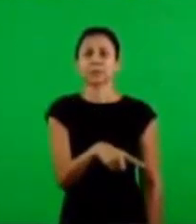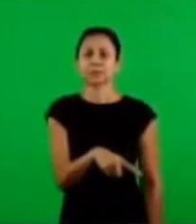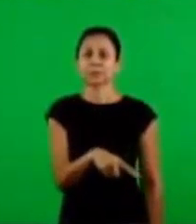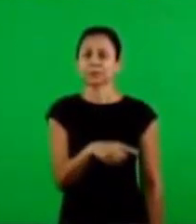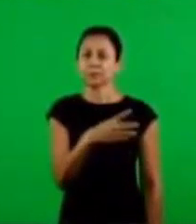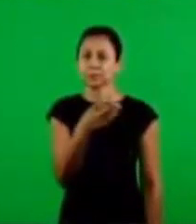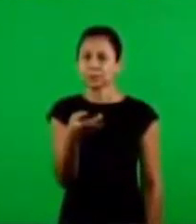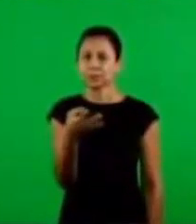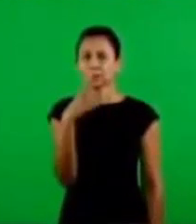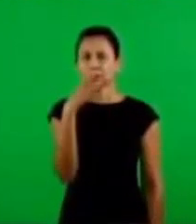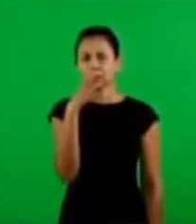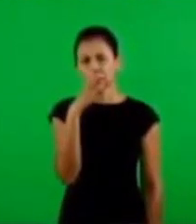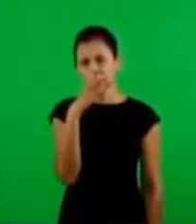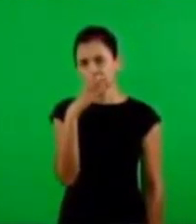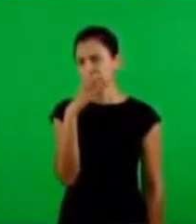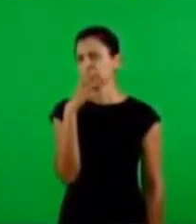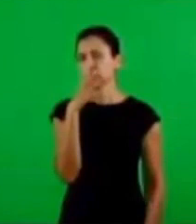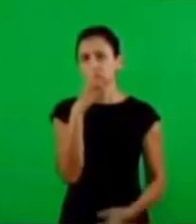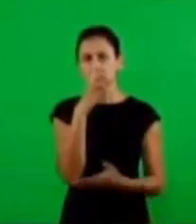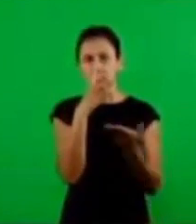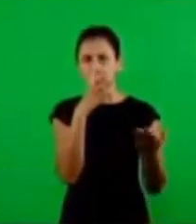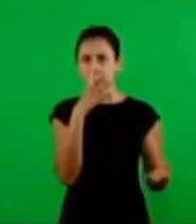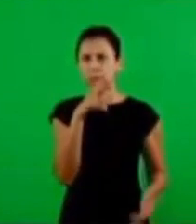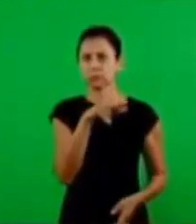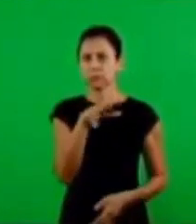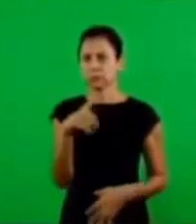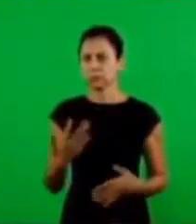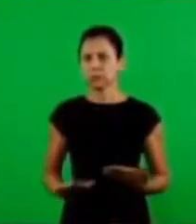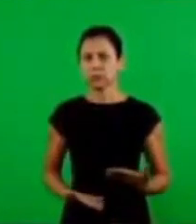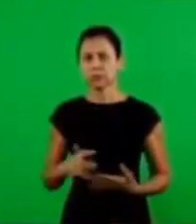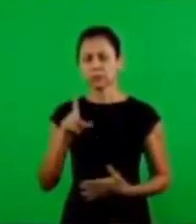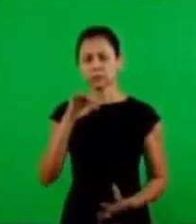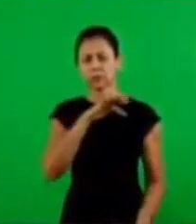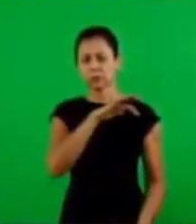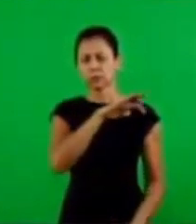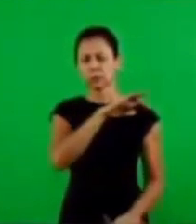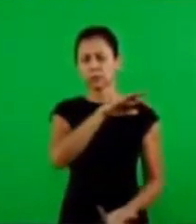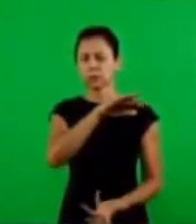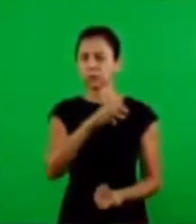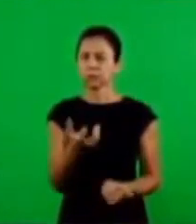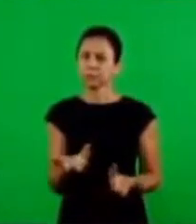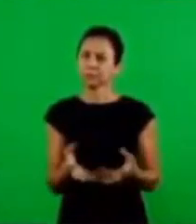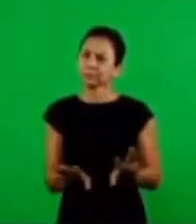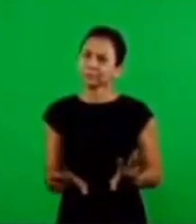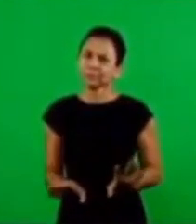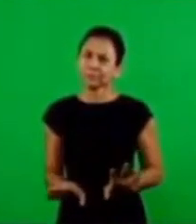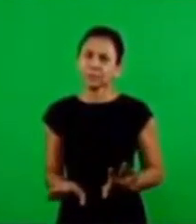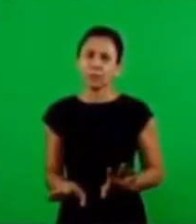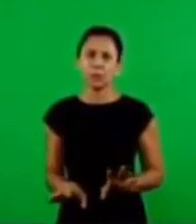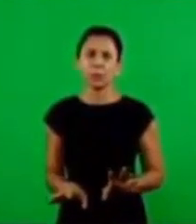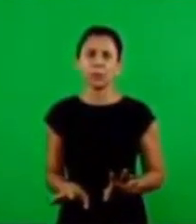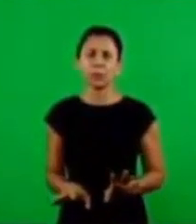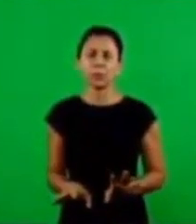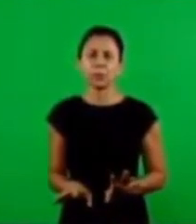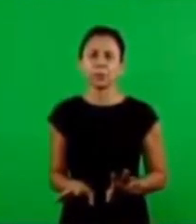not what the brethren that are hearing us, all the servants of the Lord that are throughout the world, will accept. The resurrection